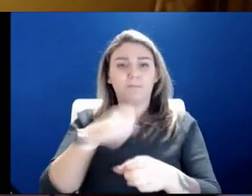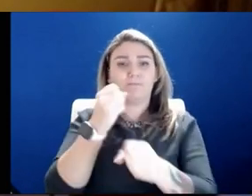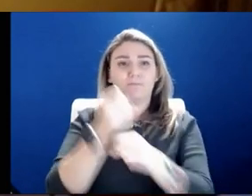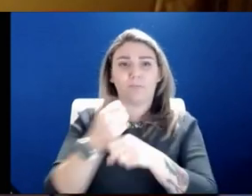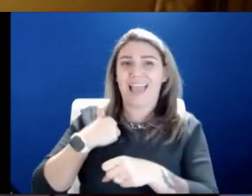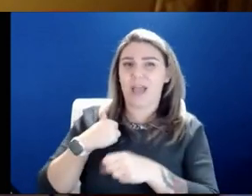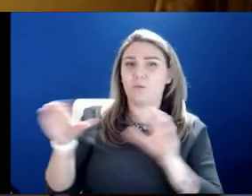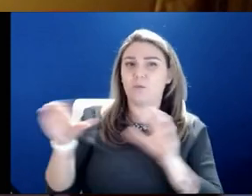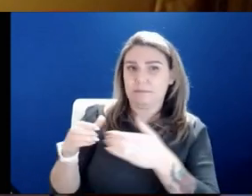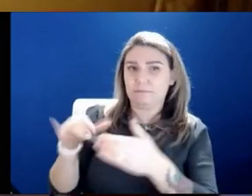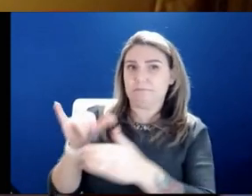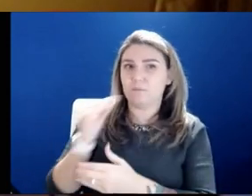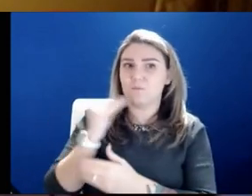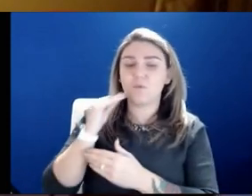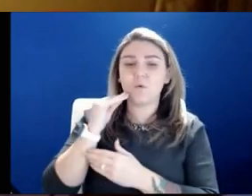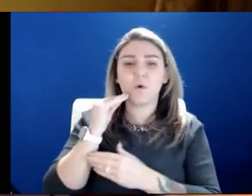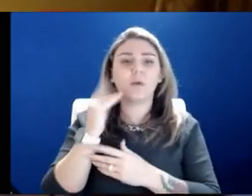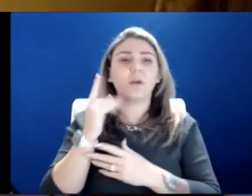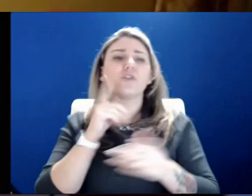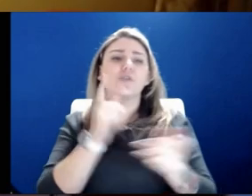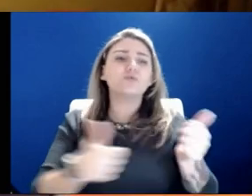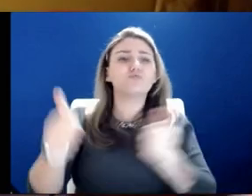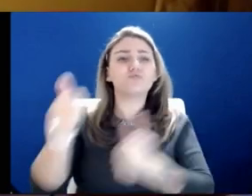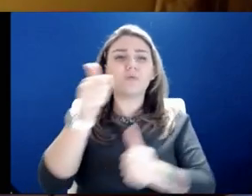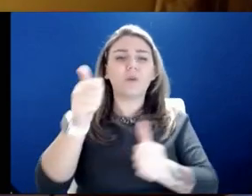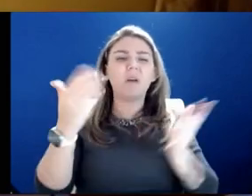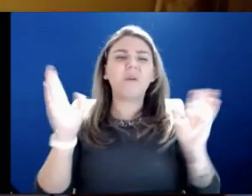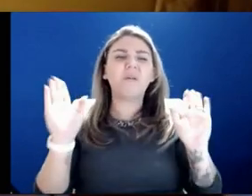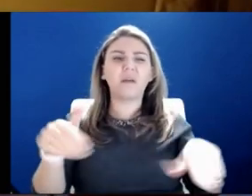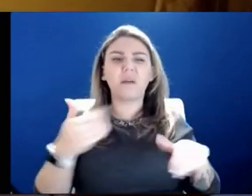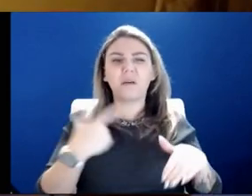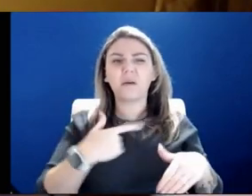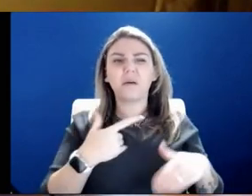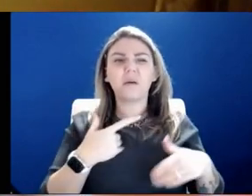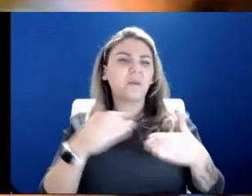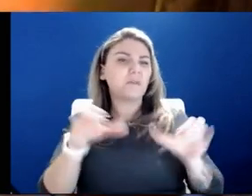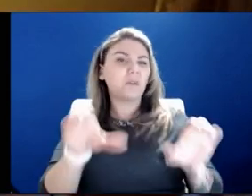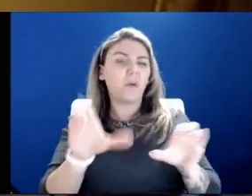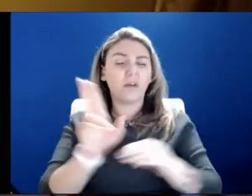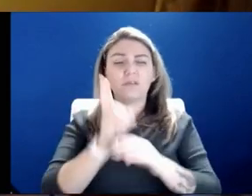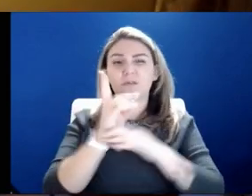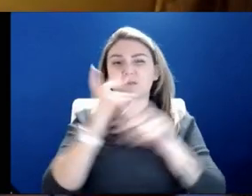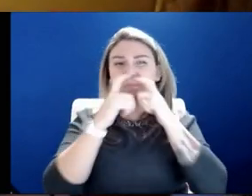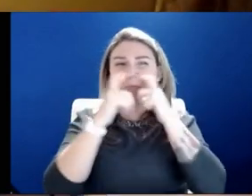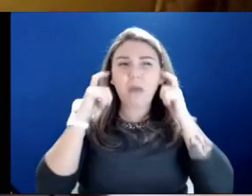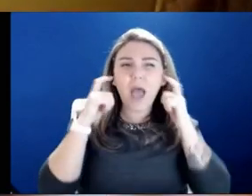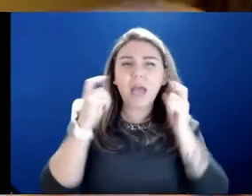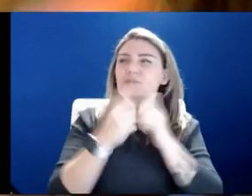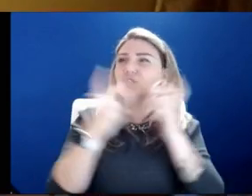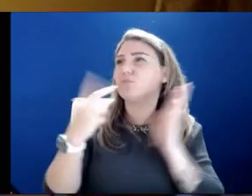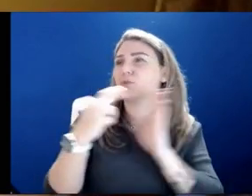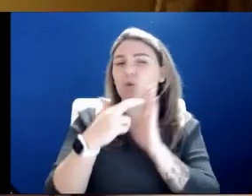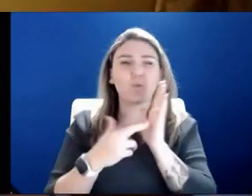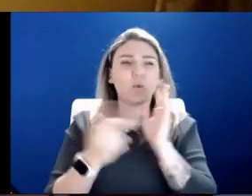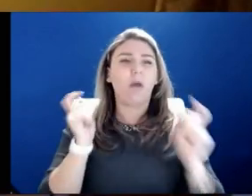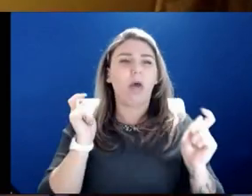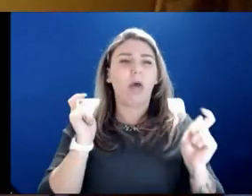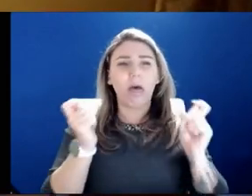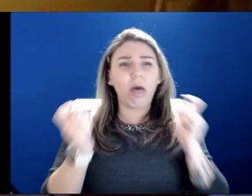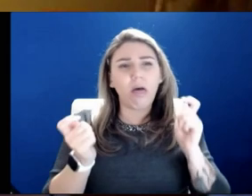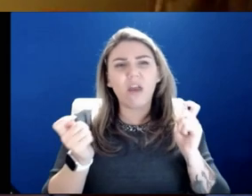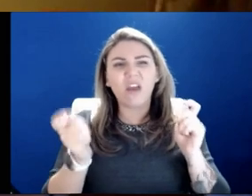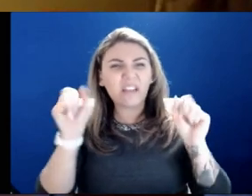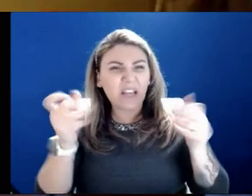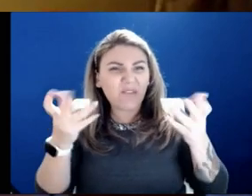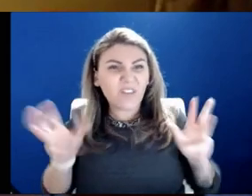and there were some superintendents who were saying, we don't, we don't want to deal with the mask issue. There are too many rules changing. Can't we be done with